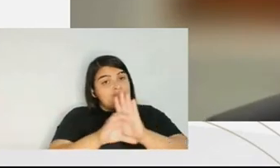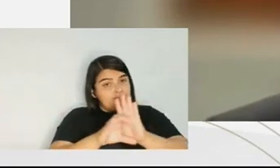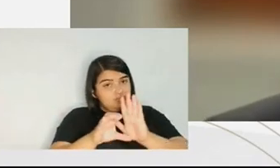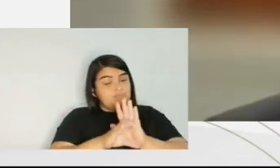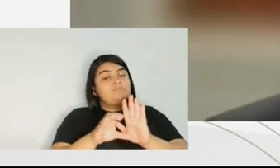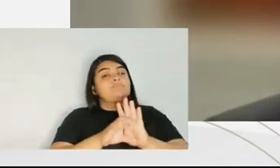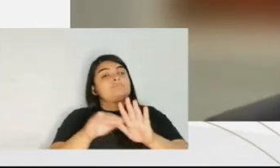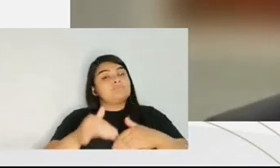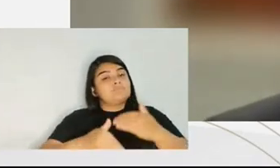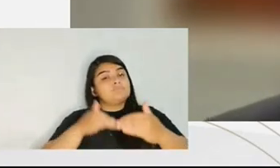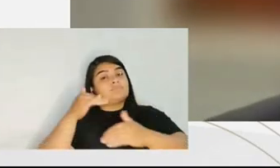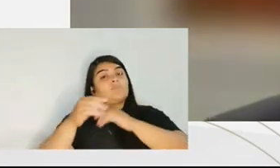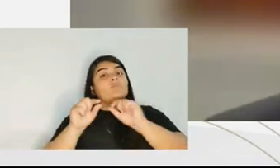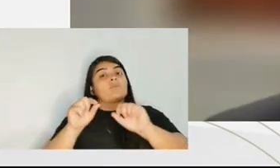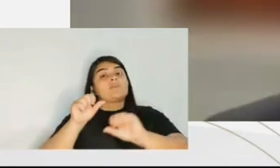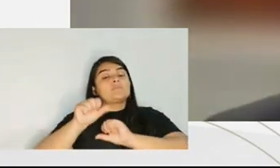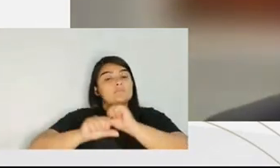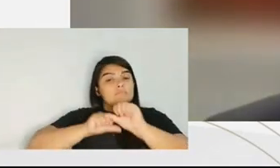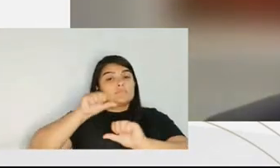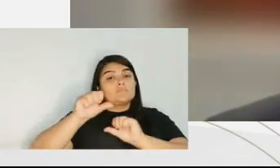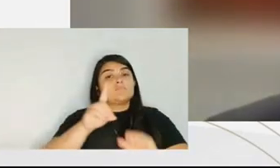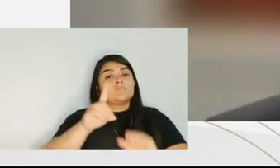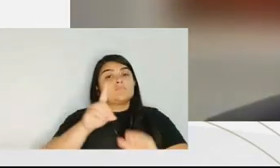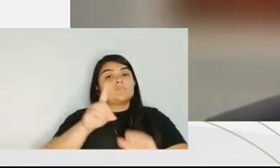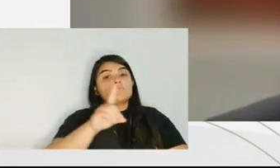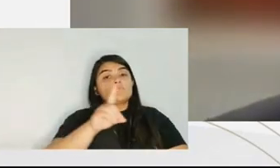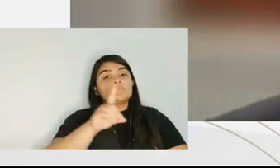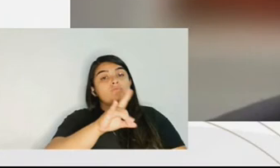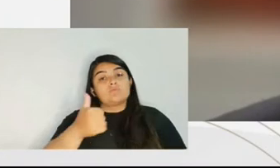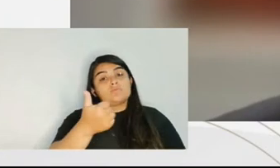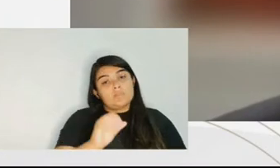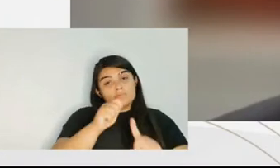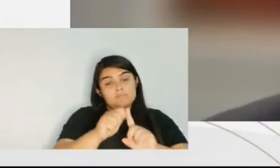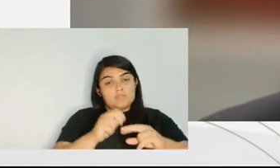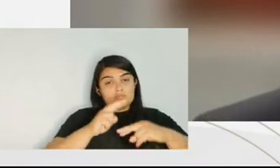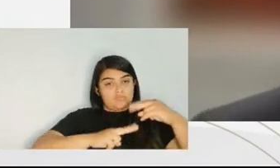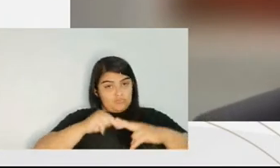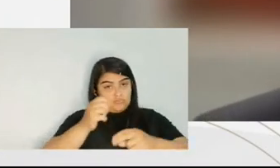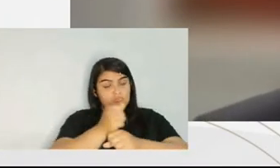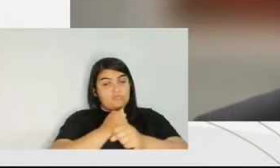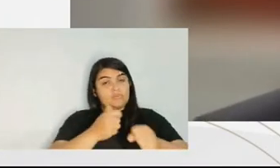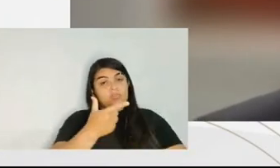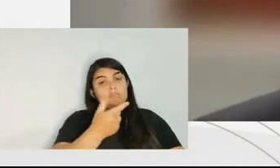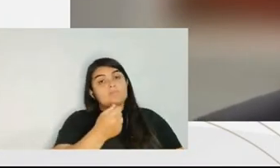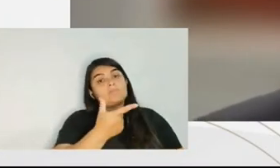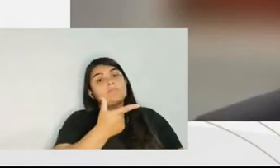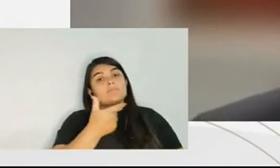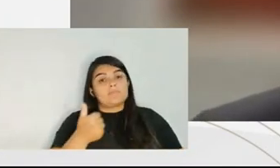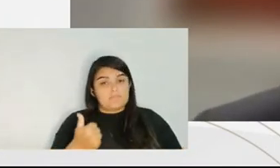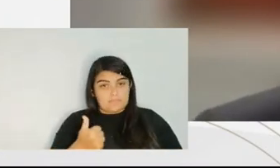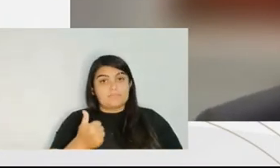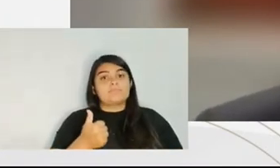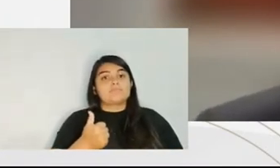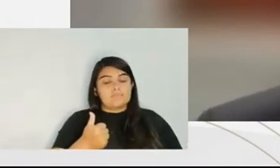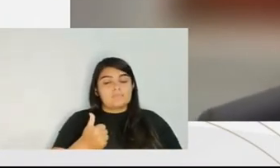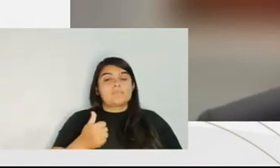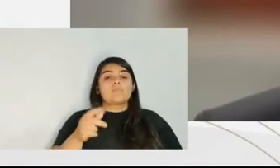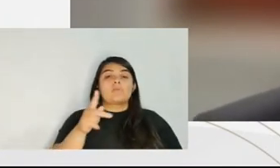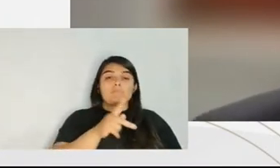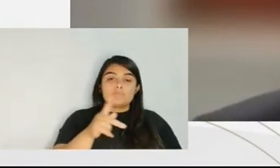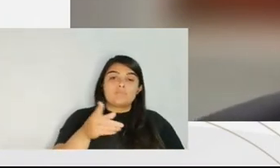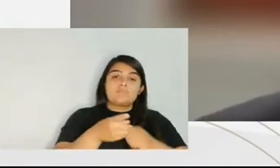that we've been following, the the alteration done in 10th of July, 2021.